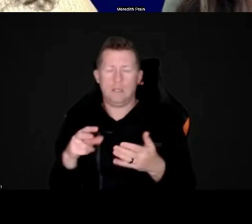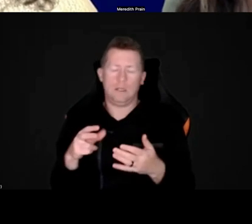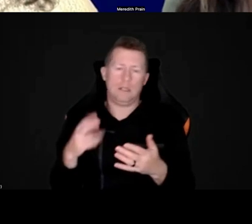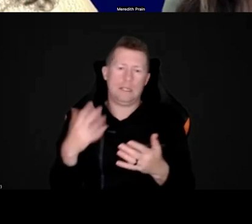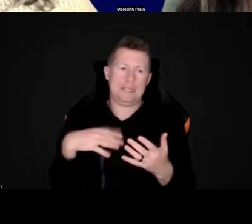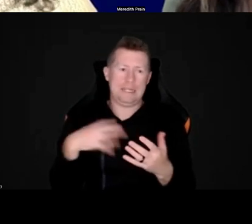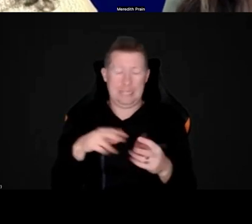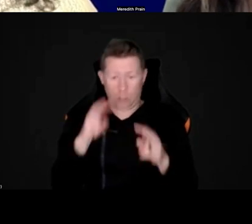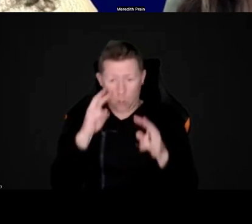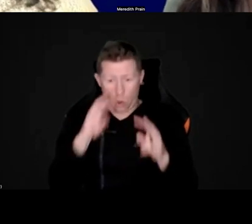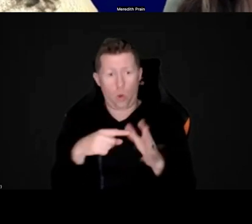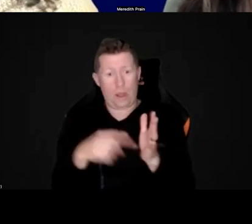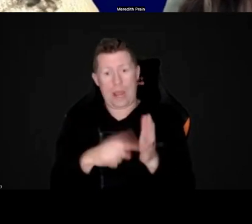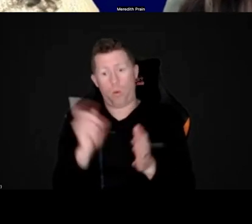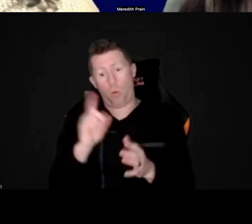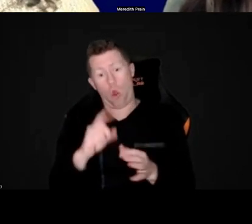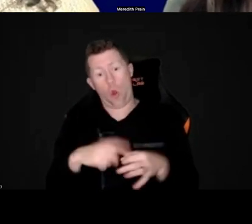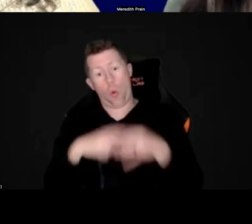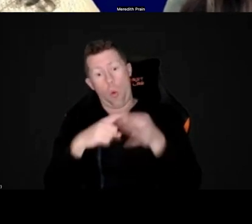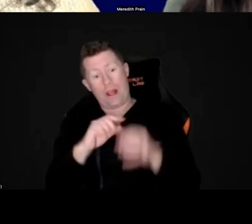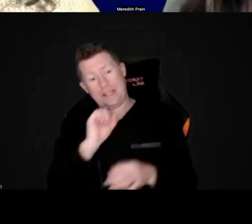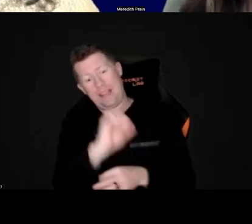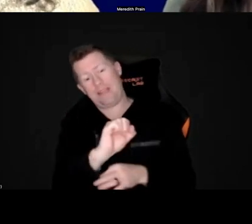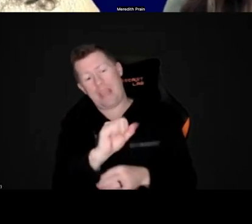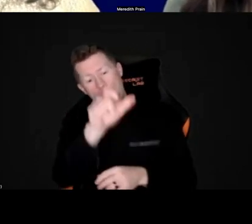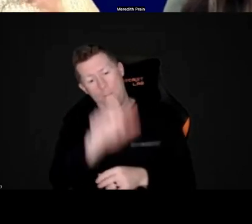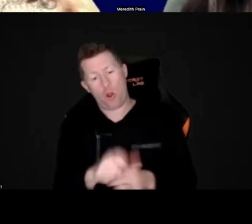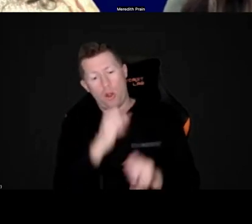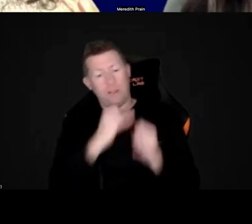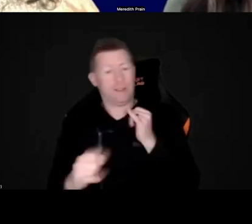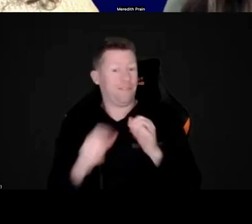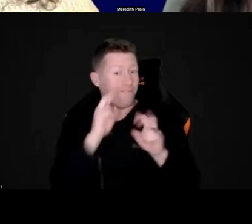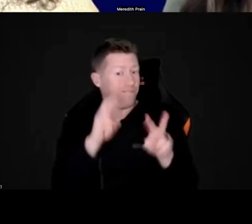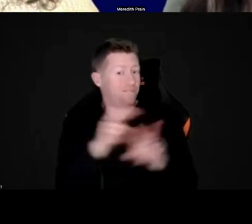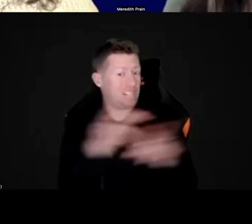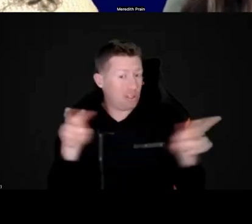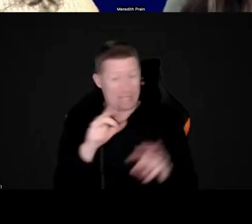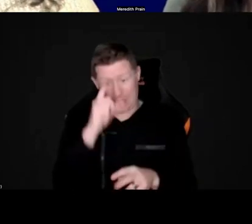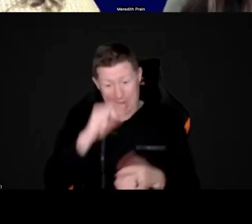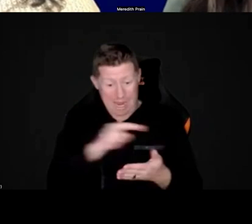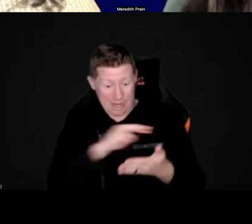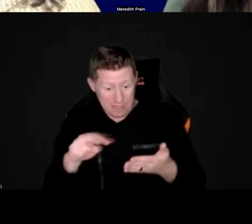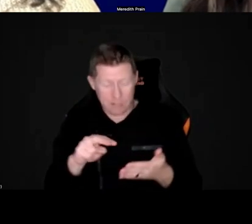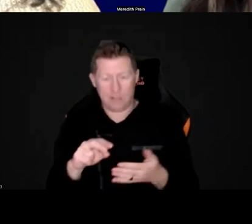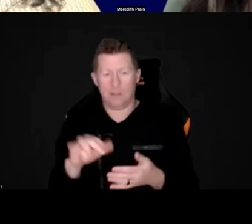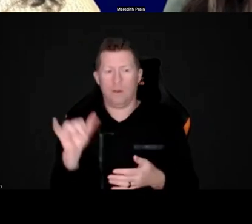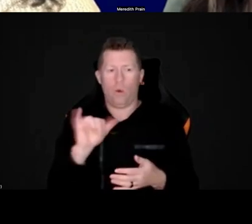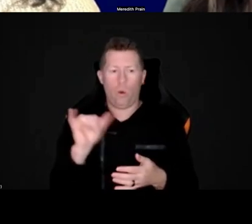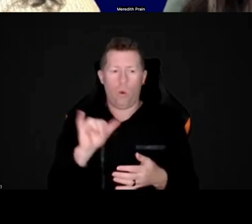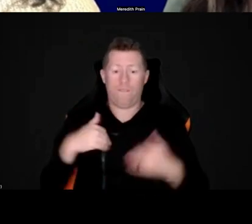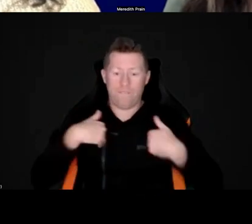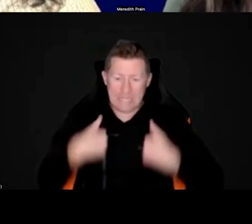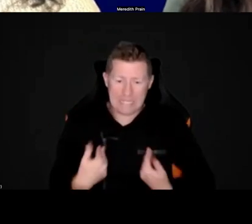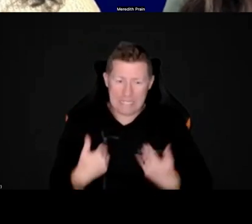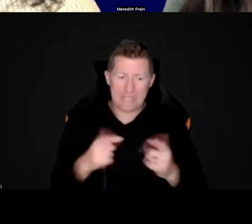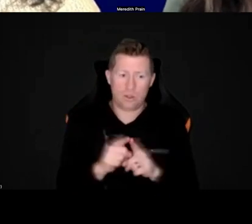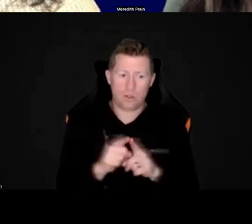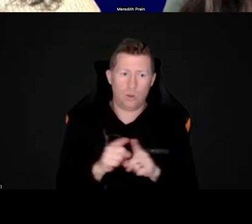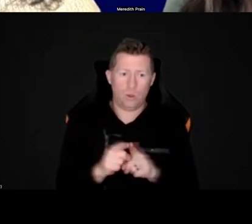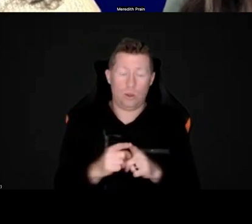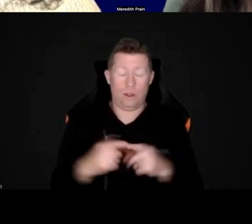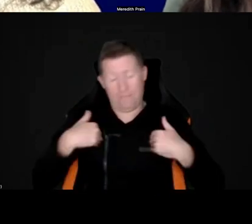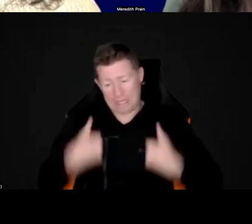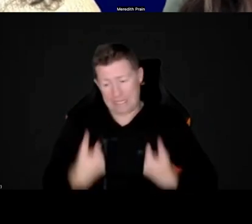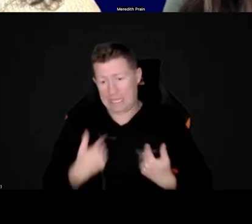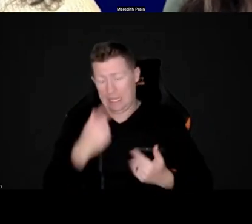look at the quality of vision that they have, but also look at fatigue levels as well. I would say fatigue would be,